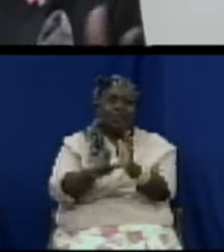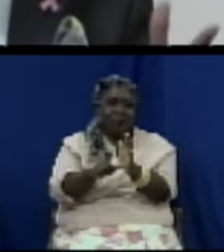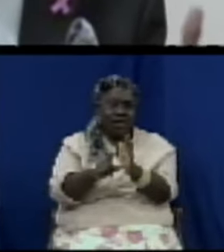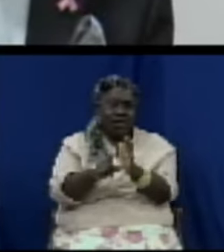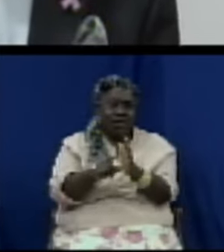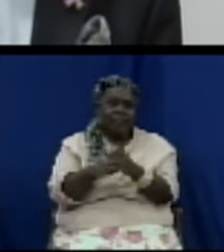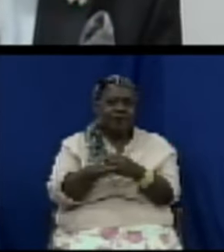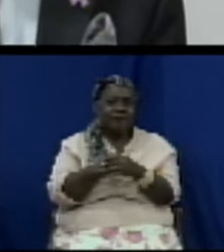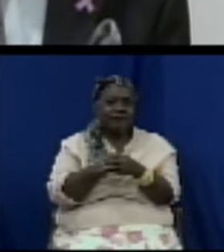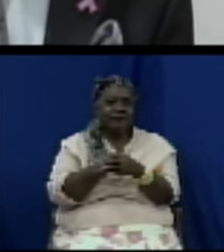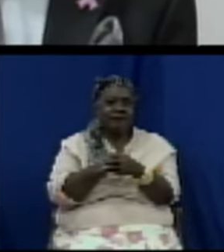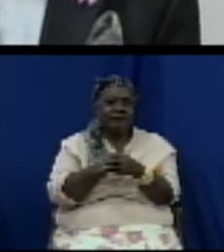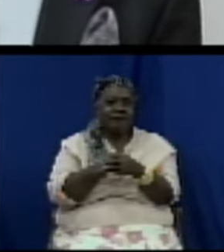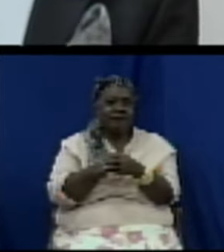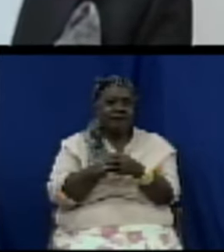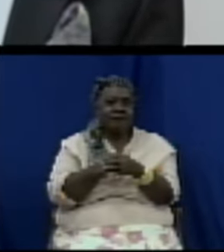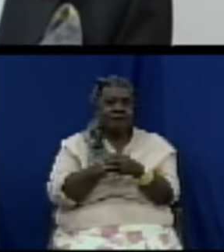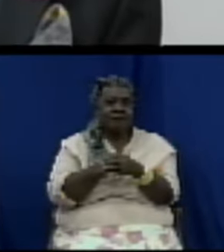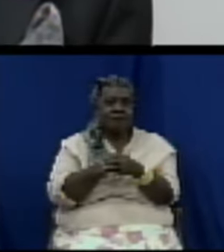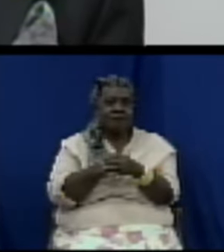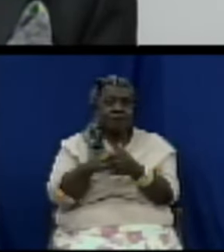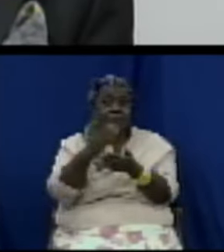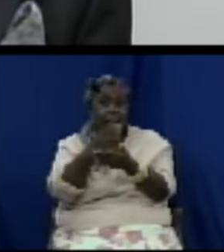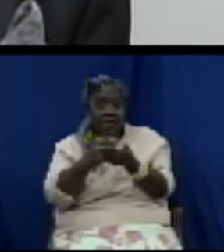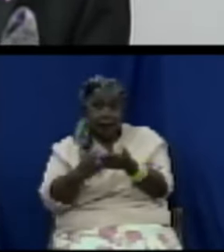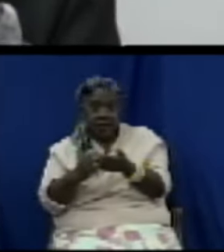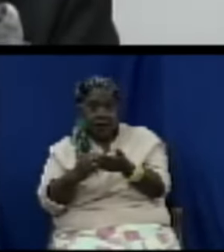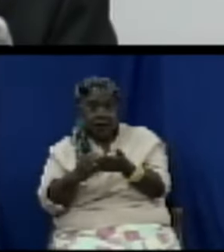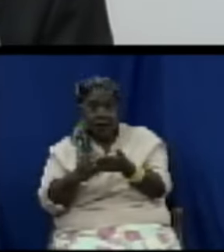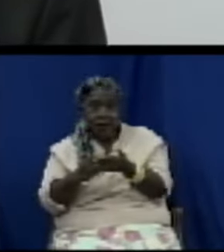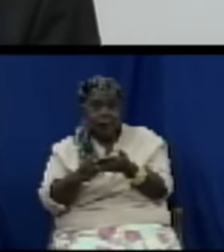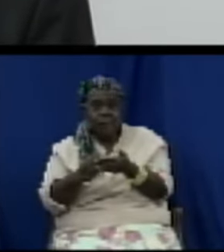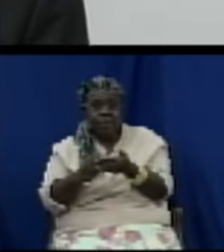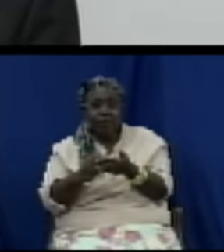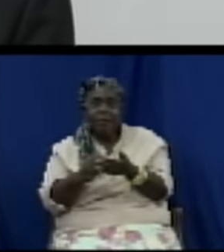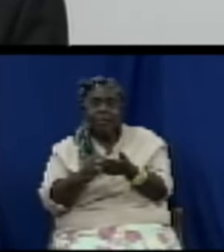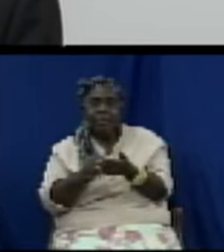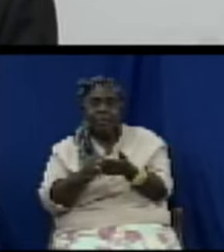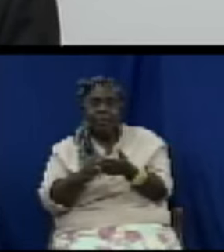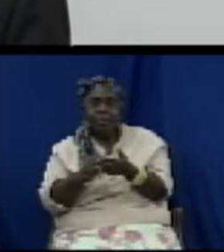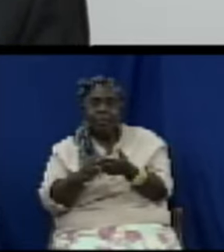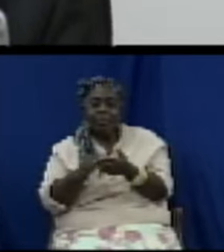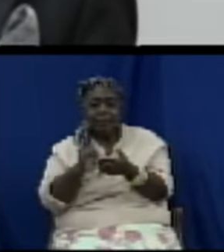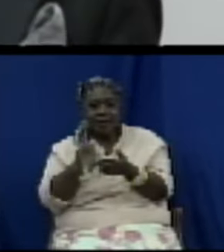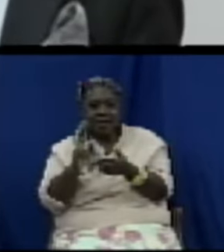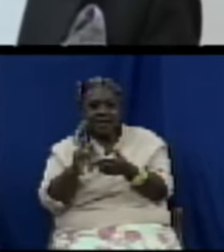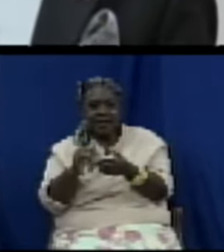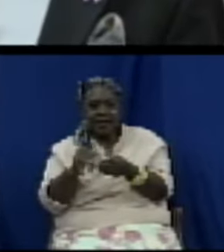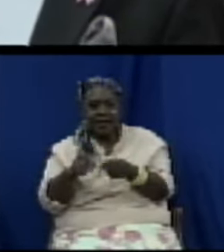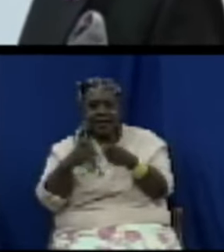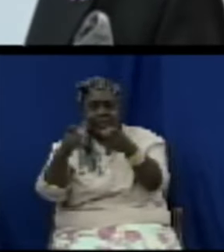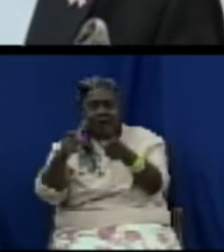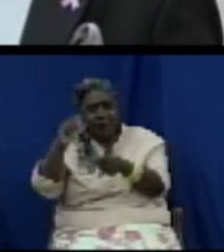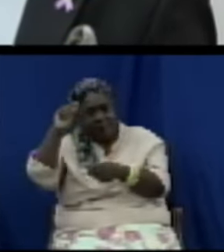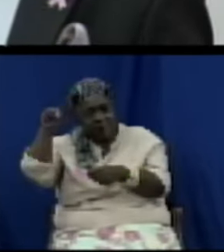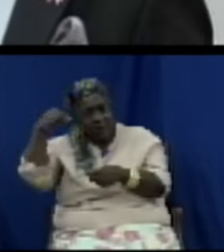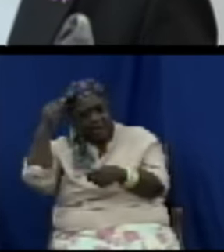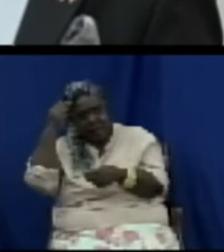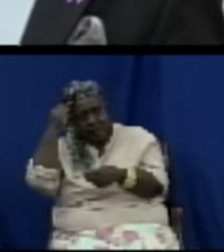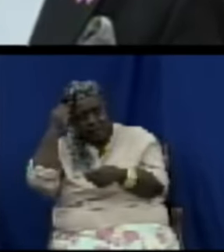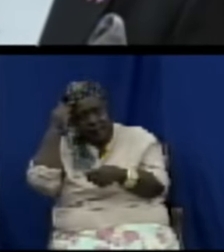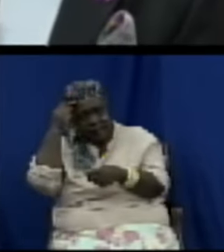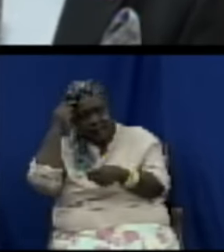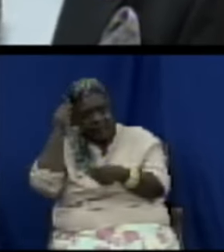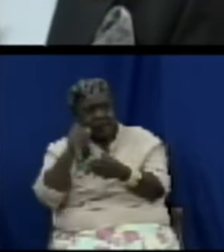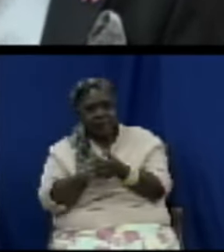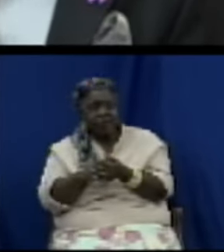set by the government anything out of that is price gouging